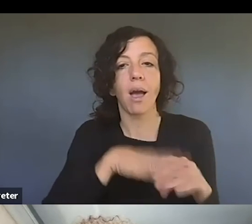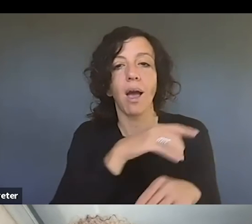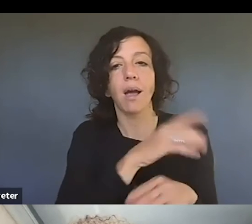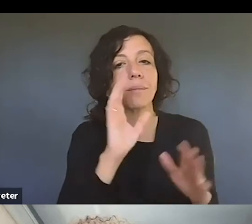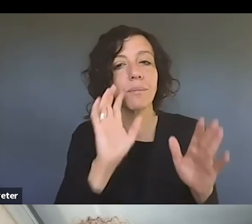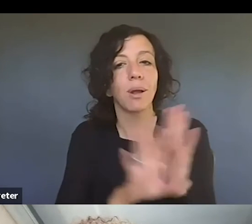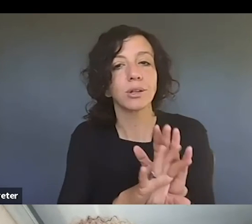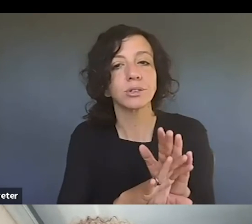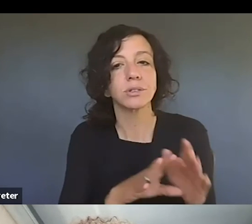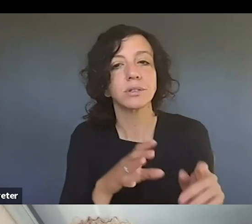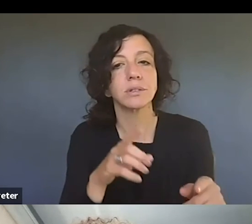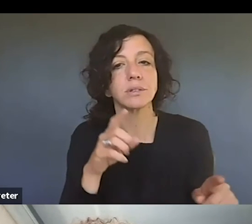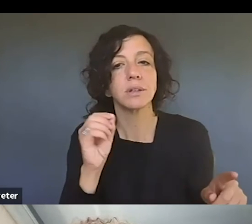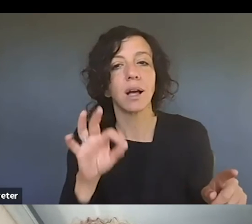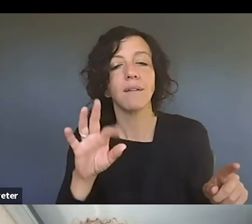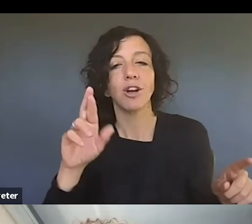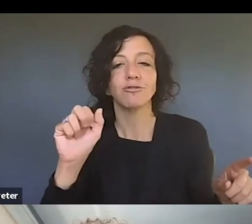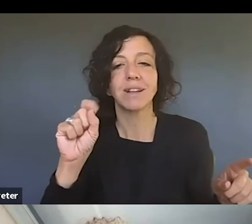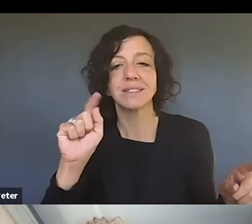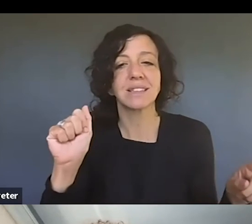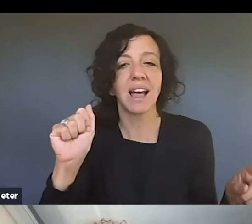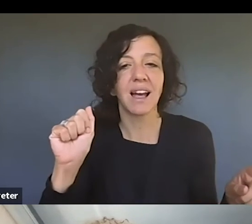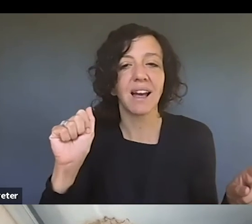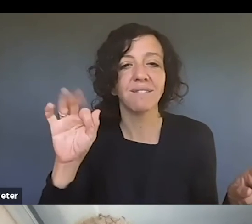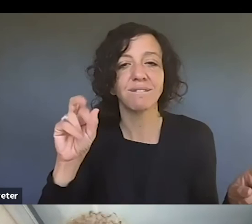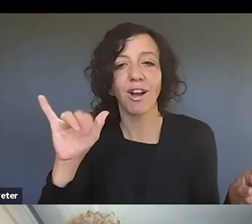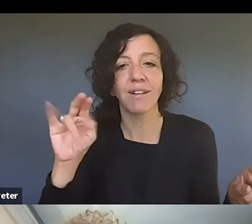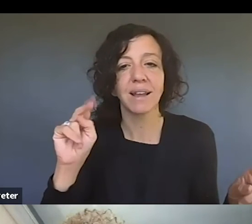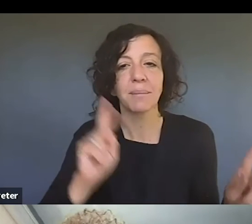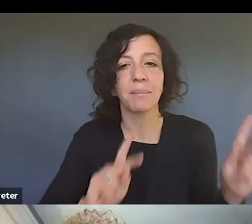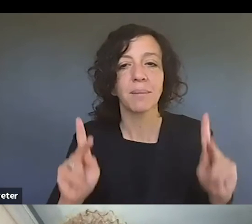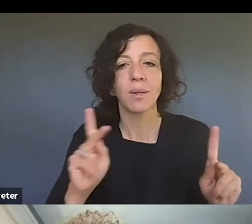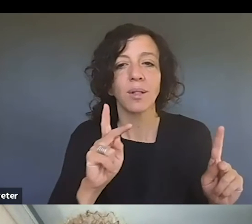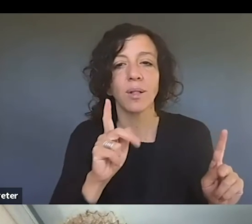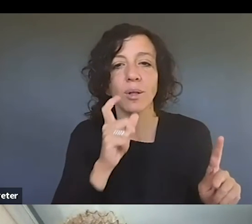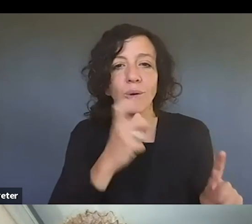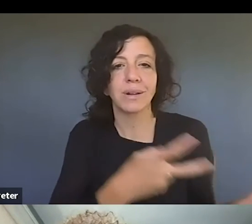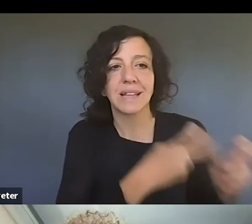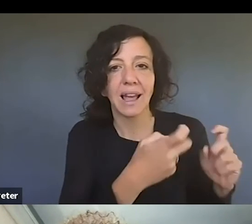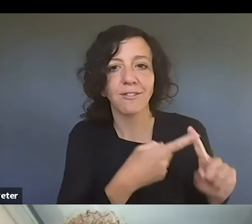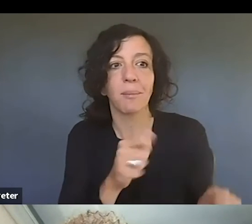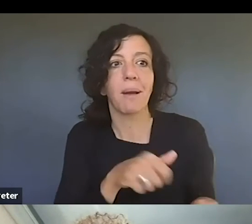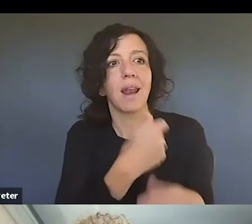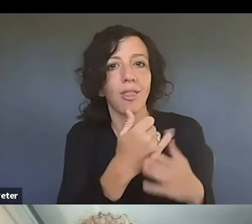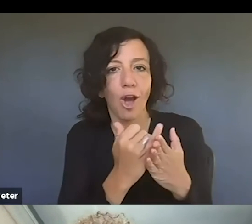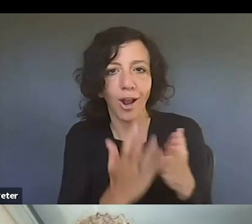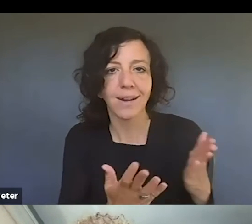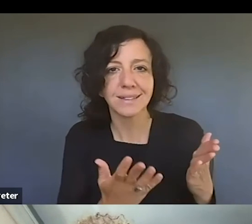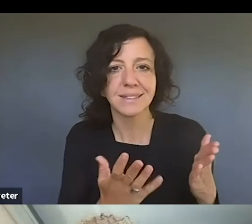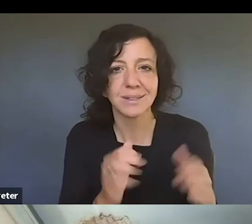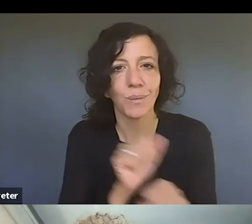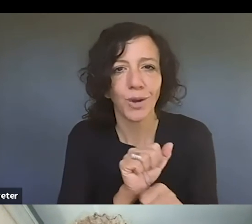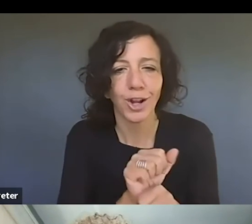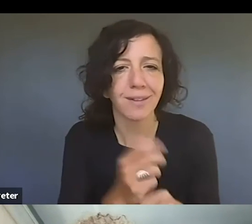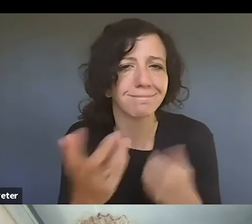photographs of Rastafarian who, you know, which were taken from another artist's, um,